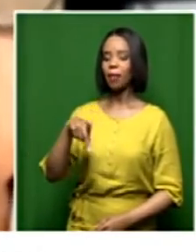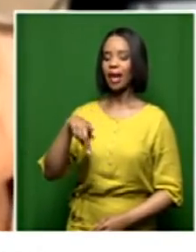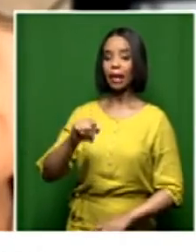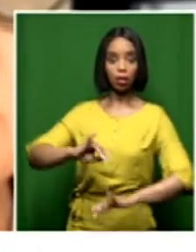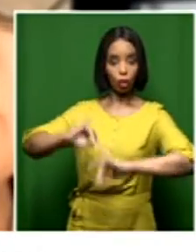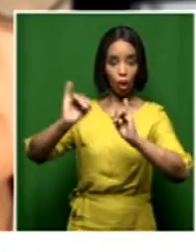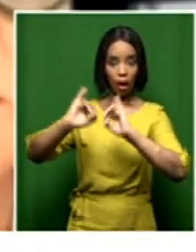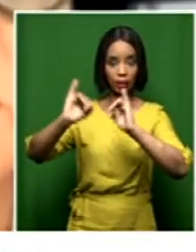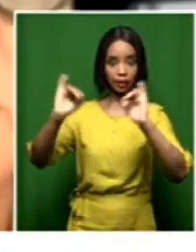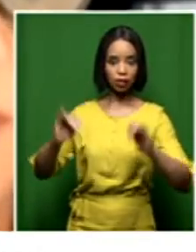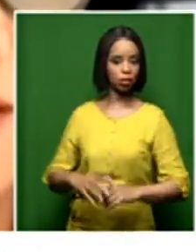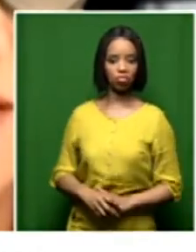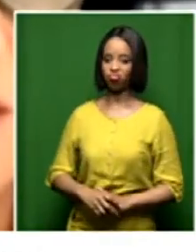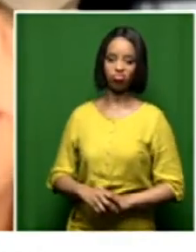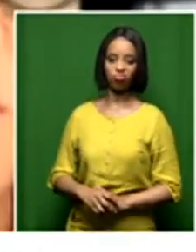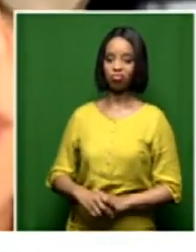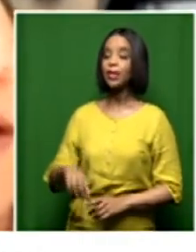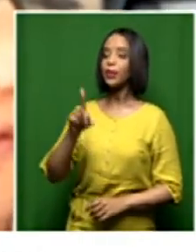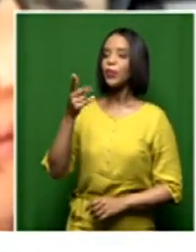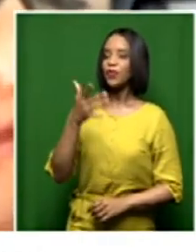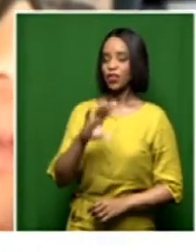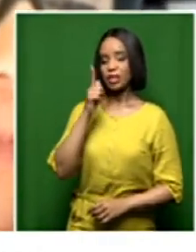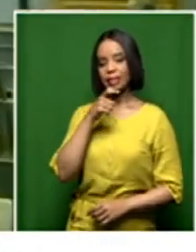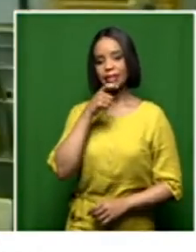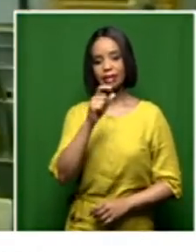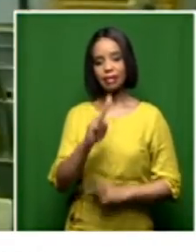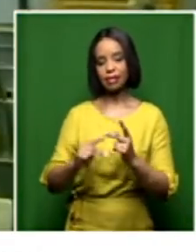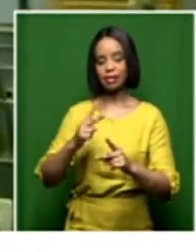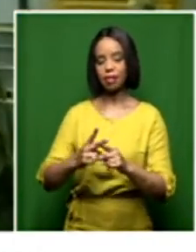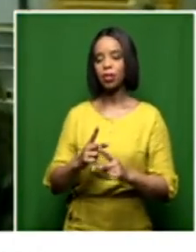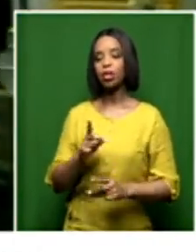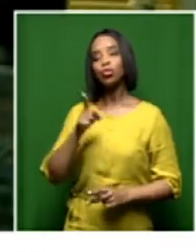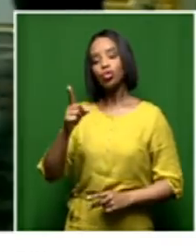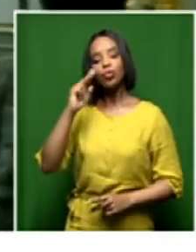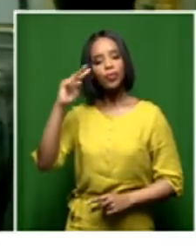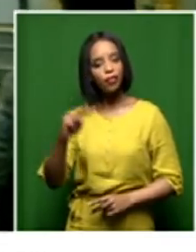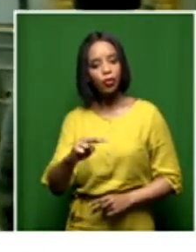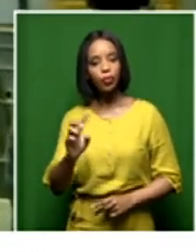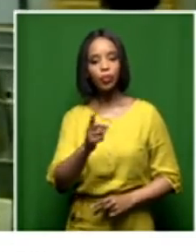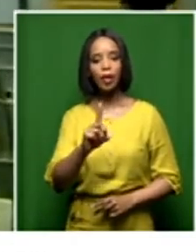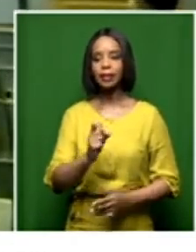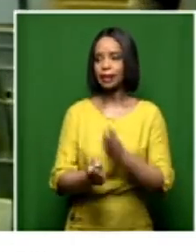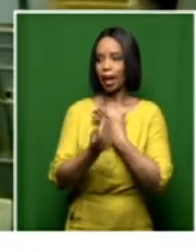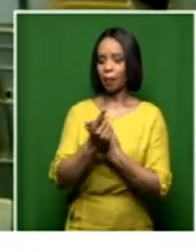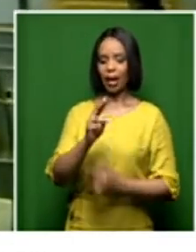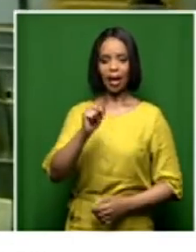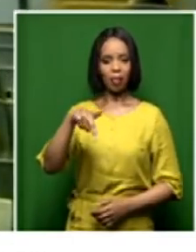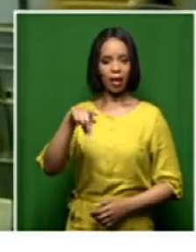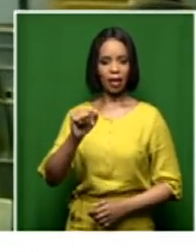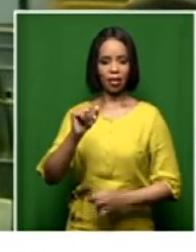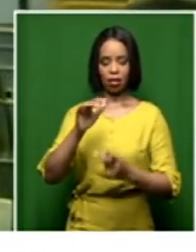the statement that you repeated. What is your view as a committee about what is happening in the NPA, how they have